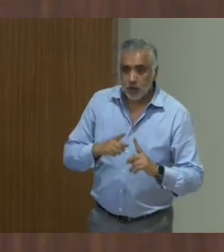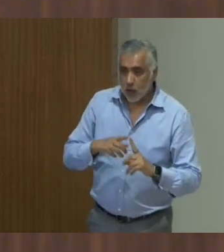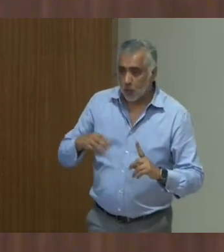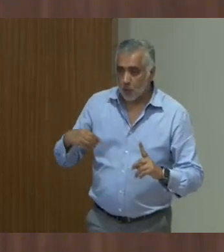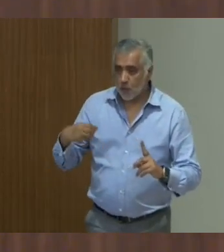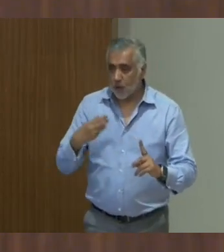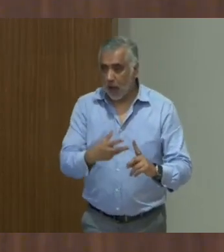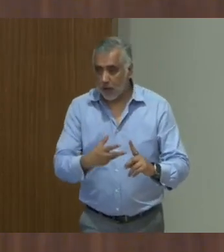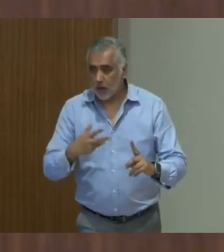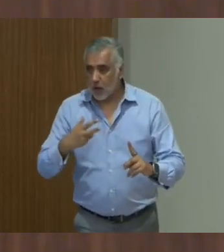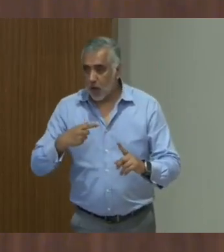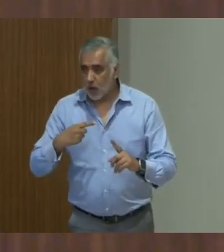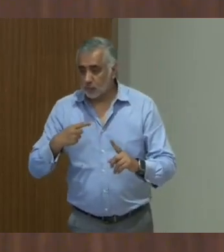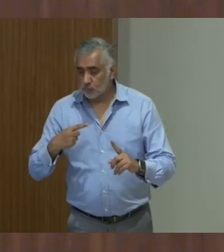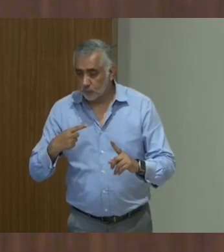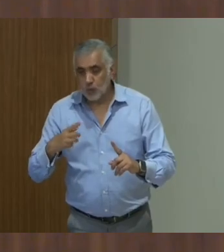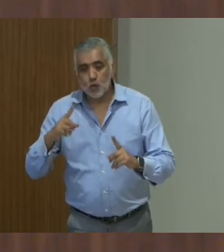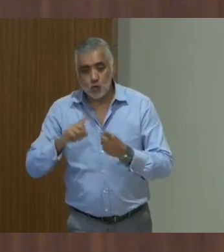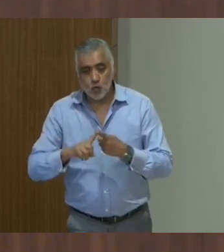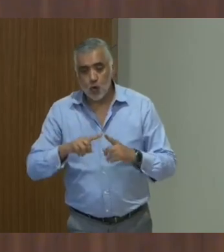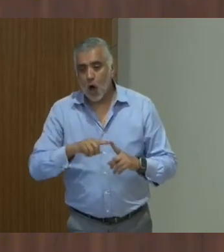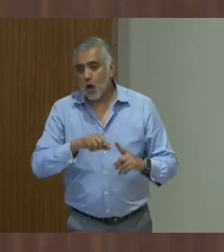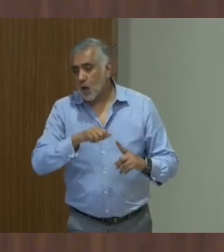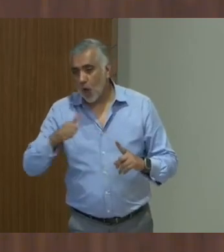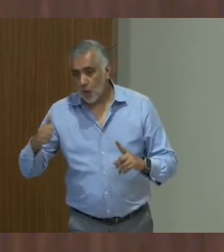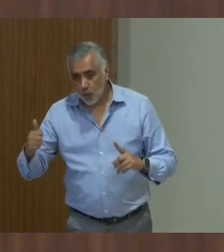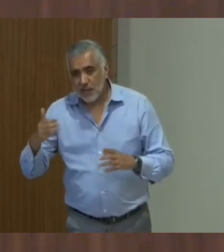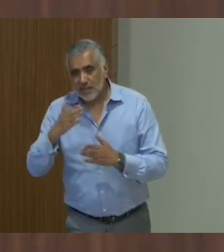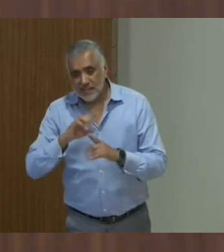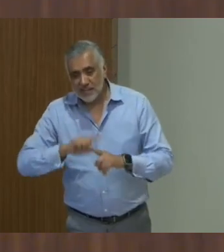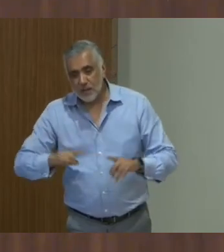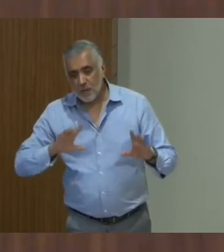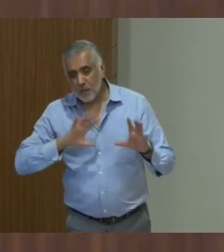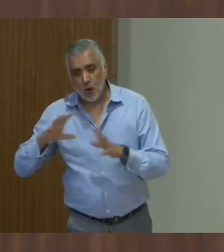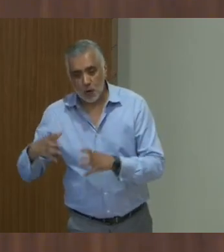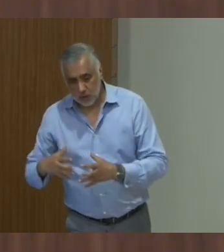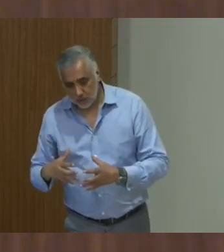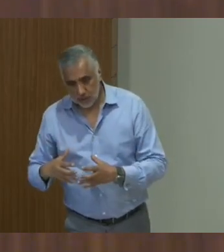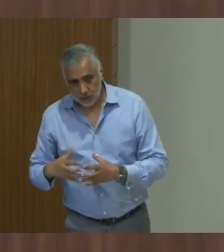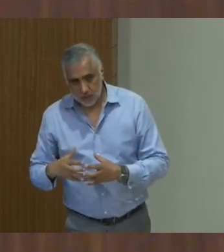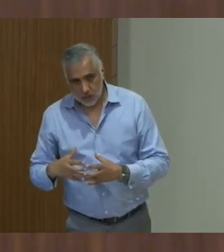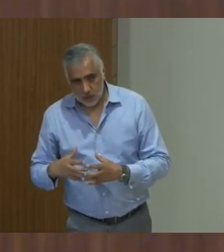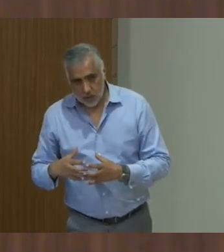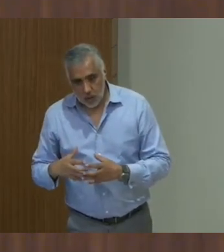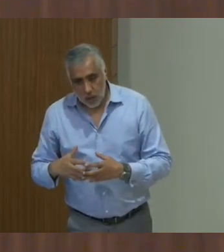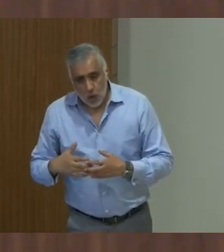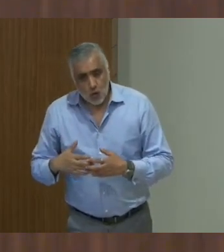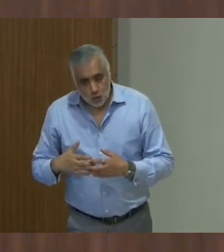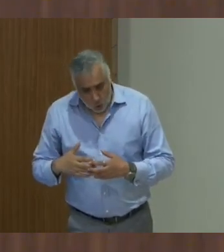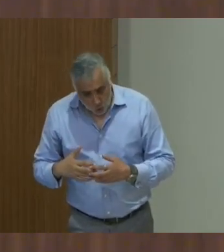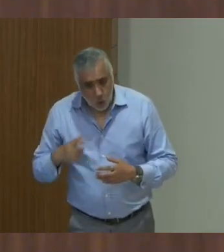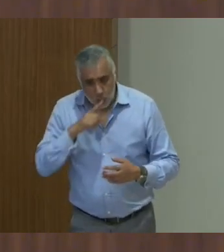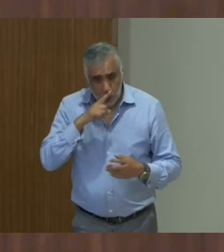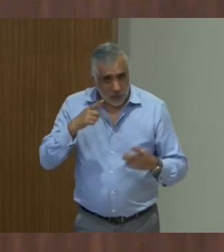necessary and appropriate support to one of the most disadvantaged groups of society. So, what really